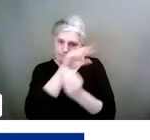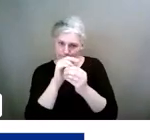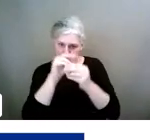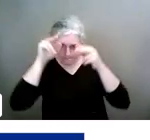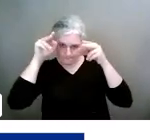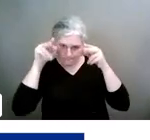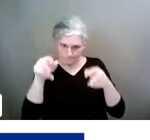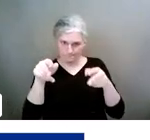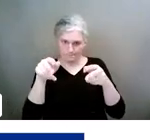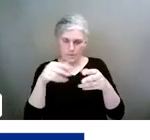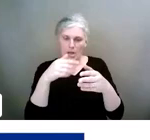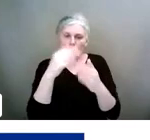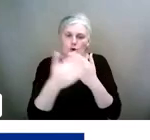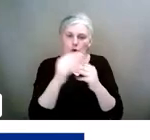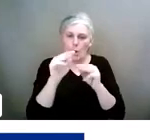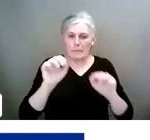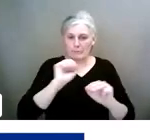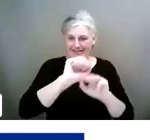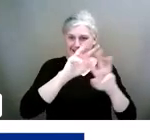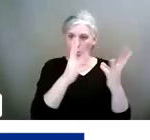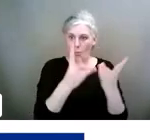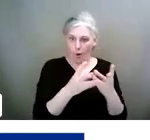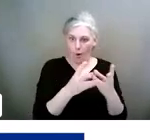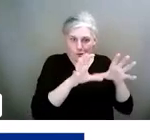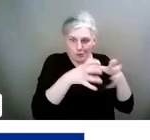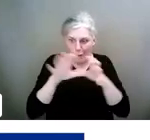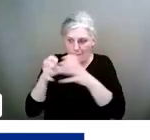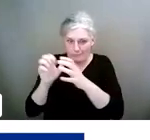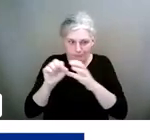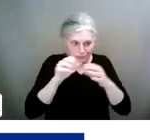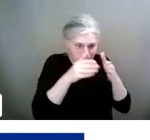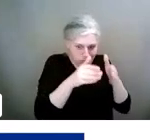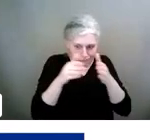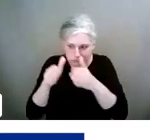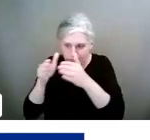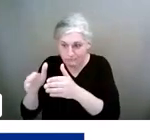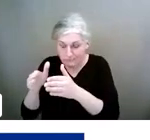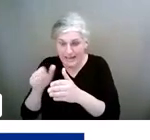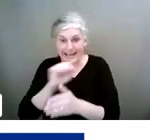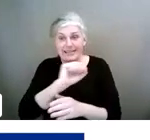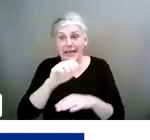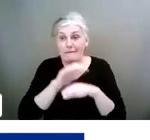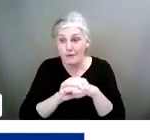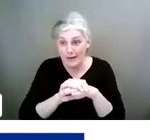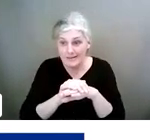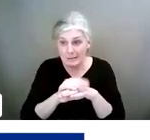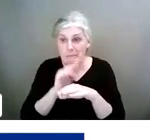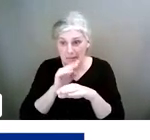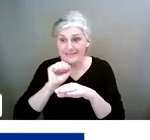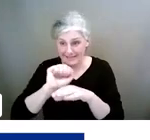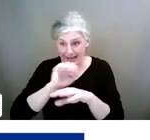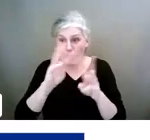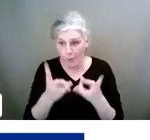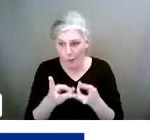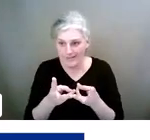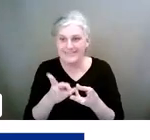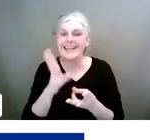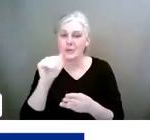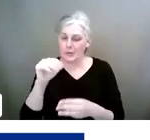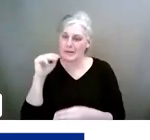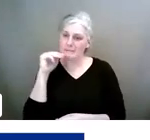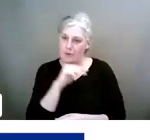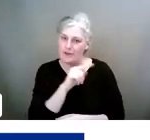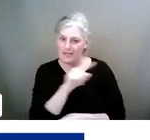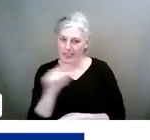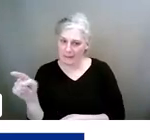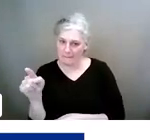into young people's worlds. And their friends are their worlds. And this is why it's important. And for